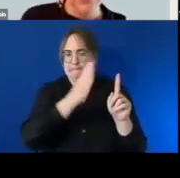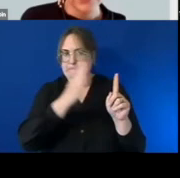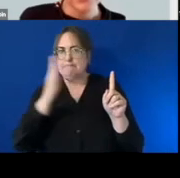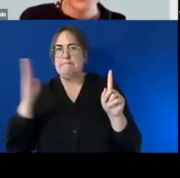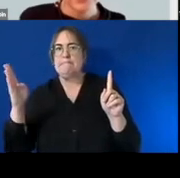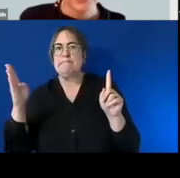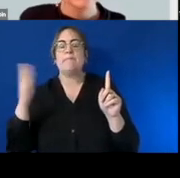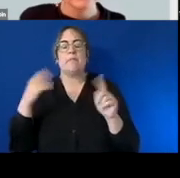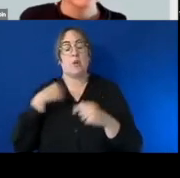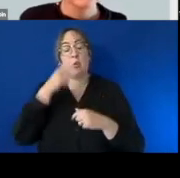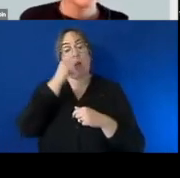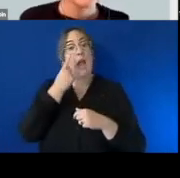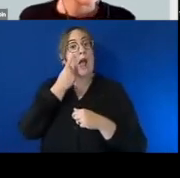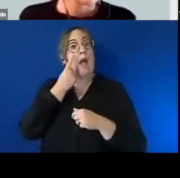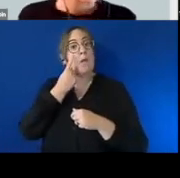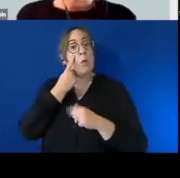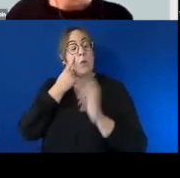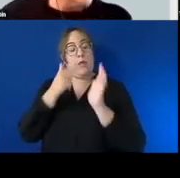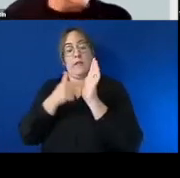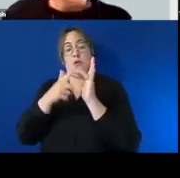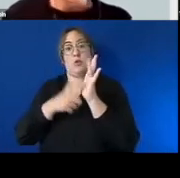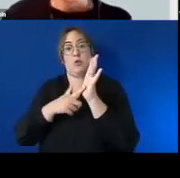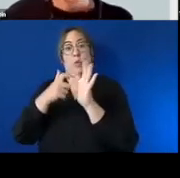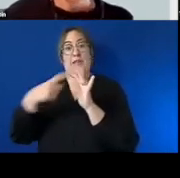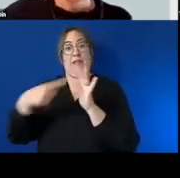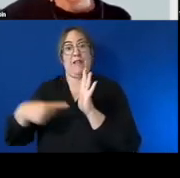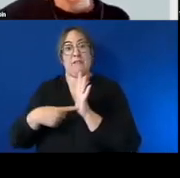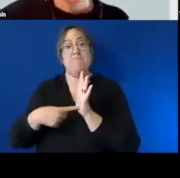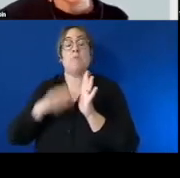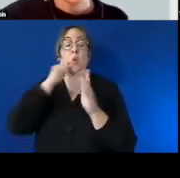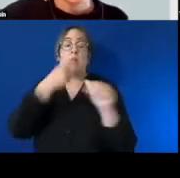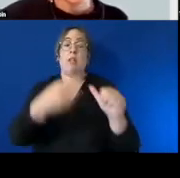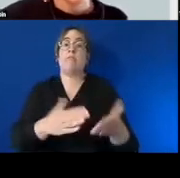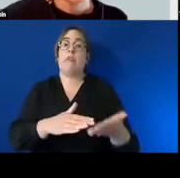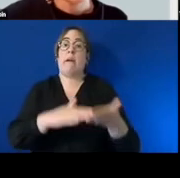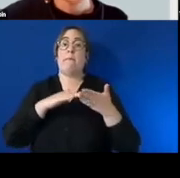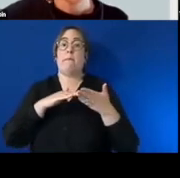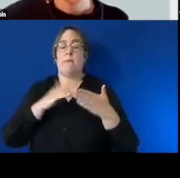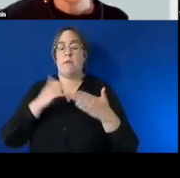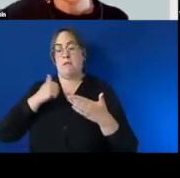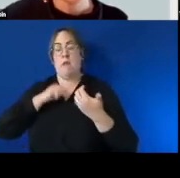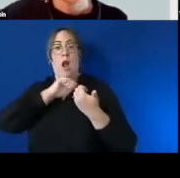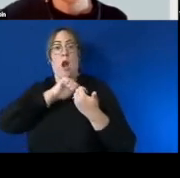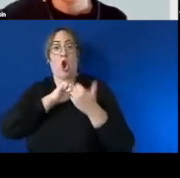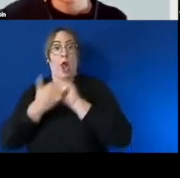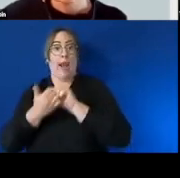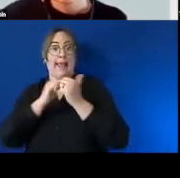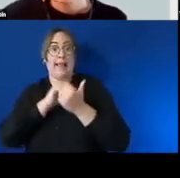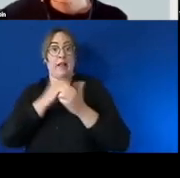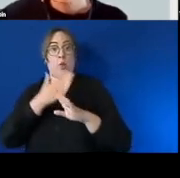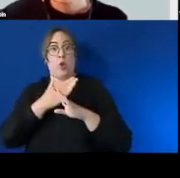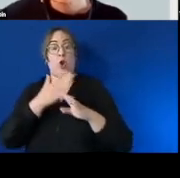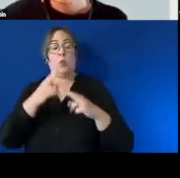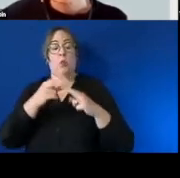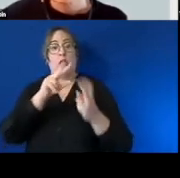employer toolkit um and get some answers there it will it'll cover my colleague who's worked in uh recruitment management